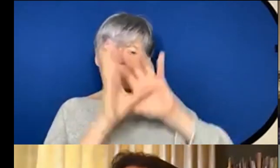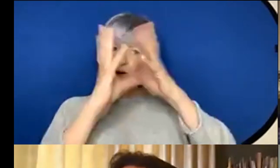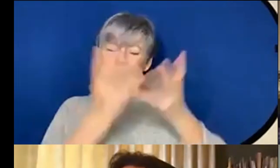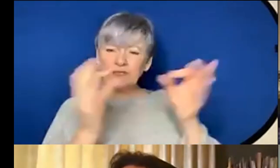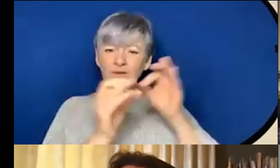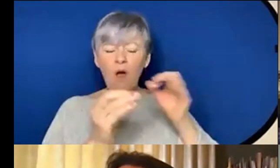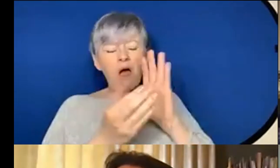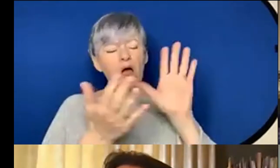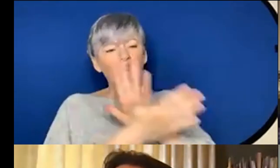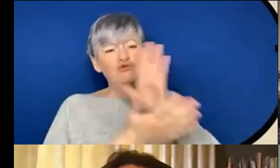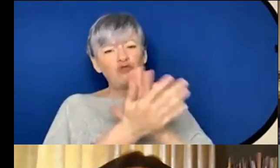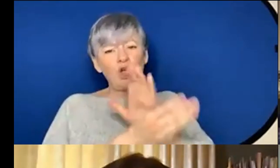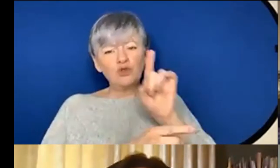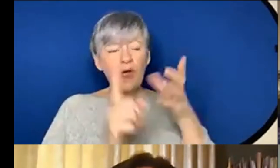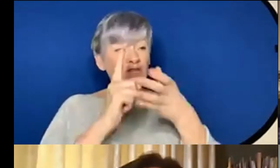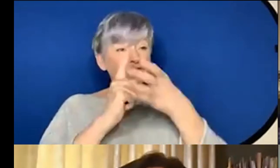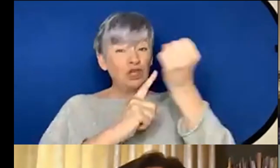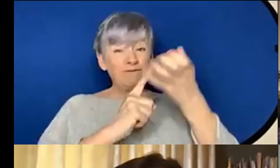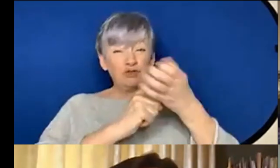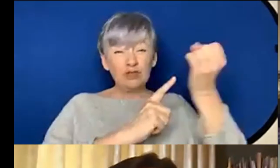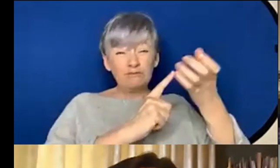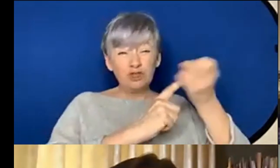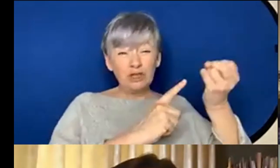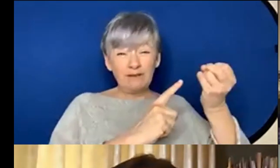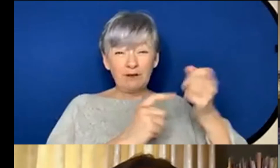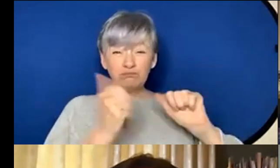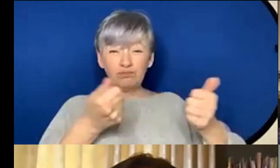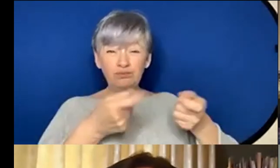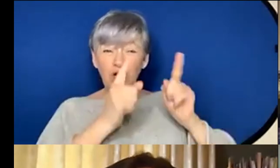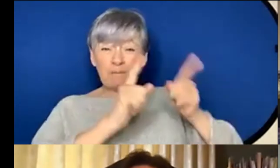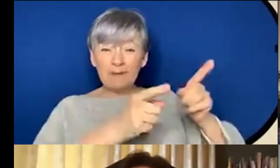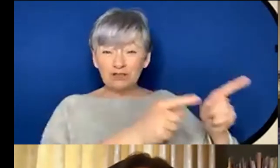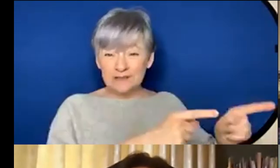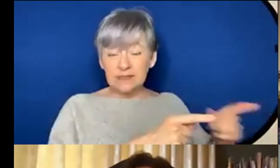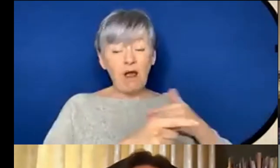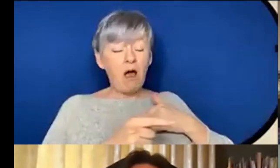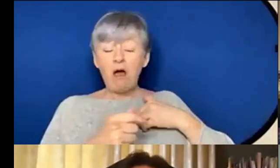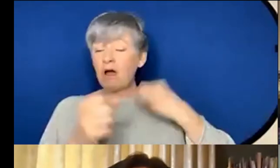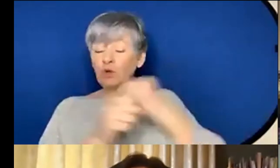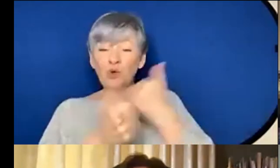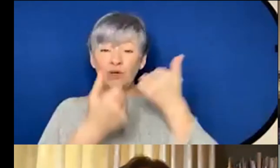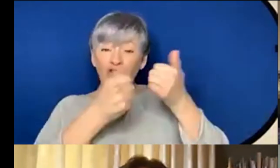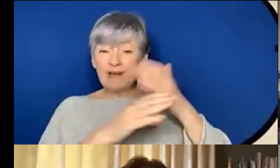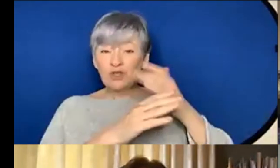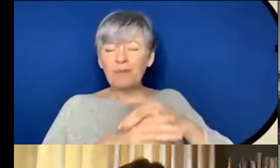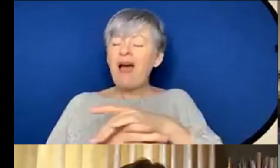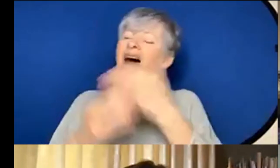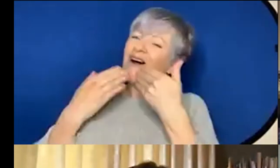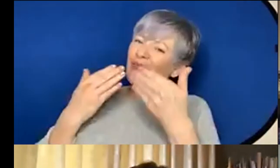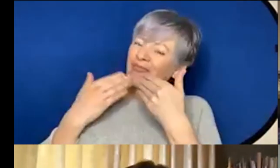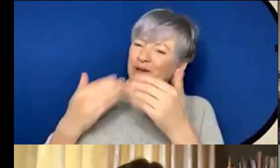watching you achieve some some great commissions recently and and so you are you're doing a you're doing a great job oh thank you